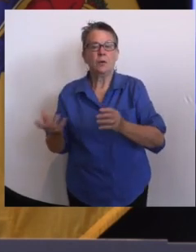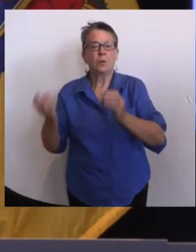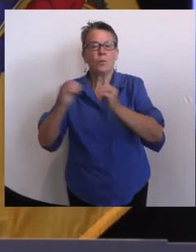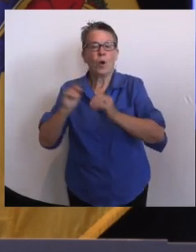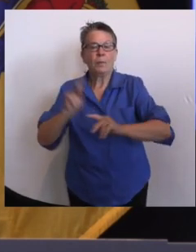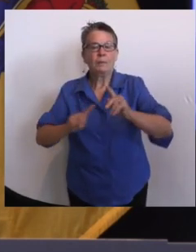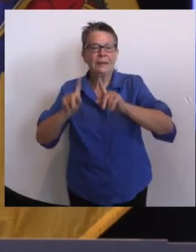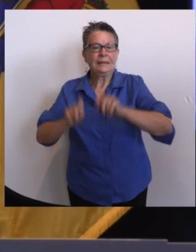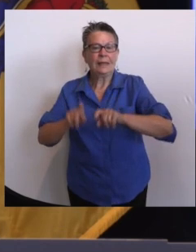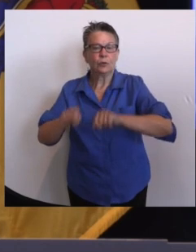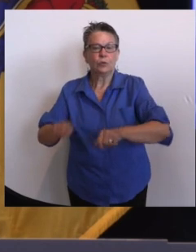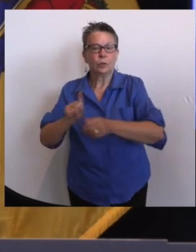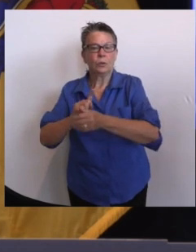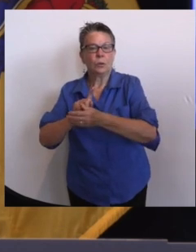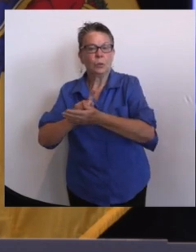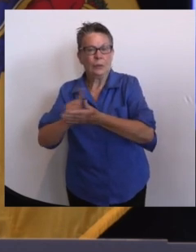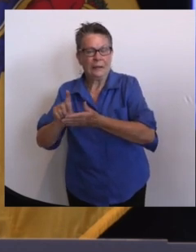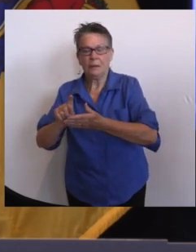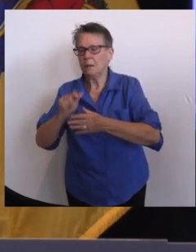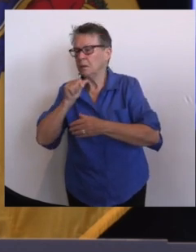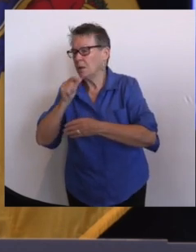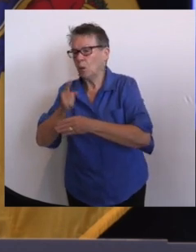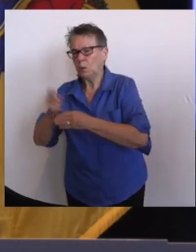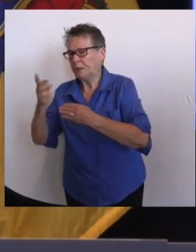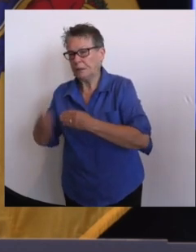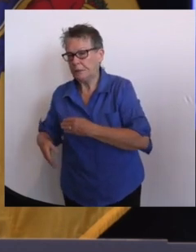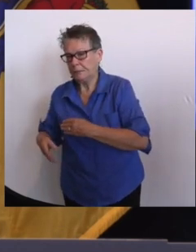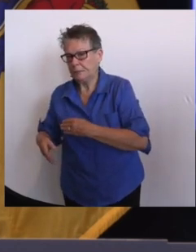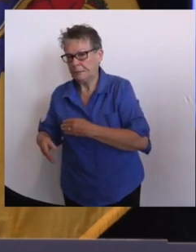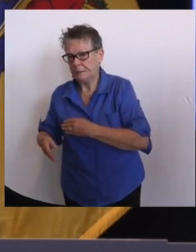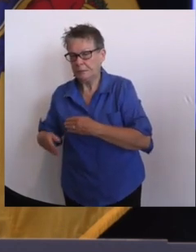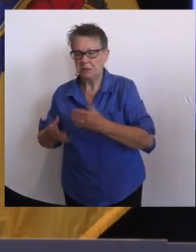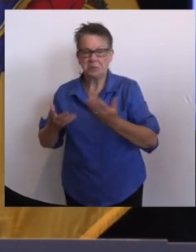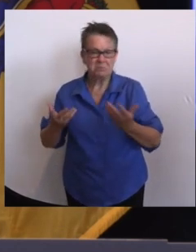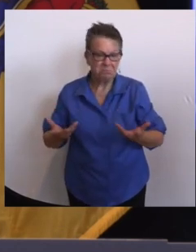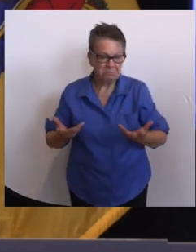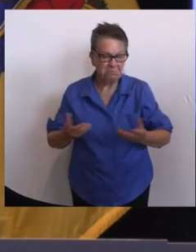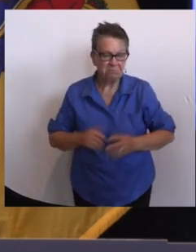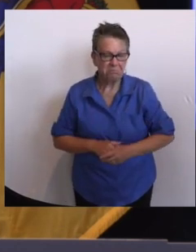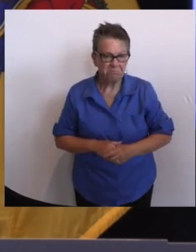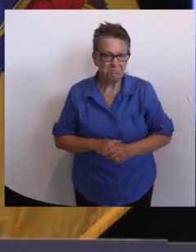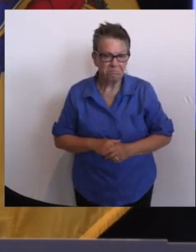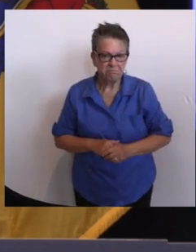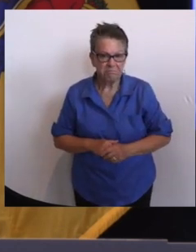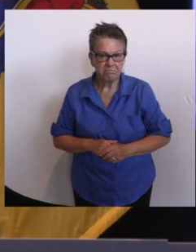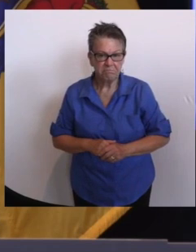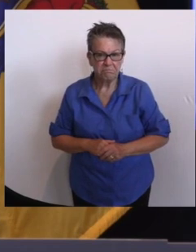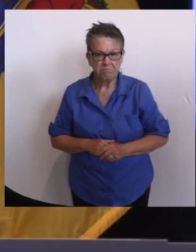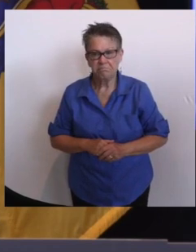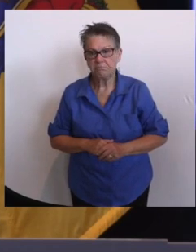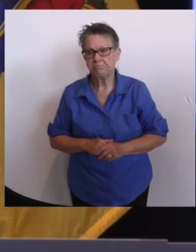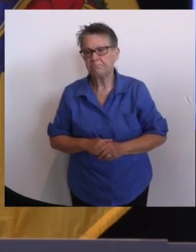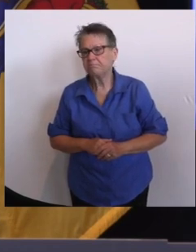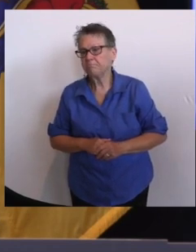,677 on September 9th, 46,108 tests on September 8th,